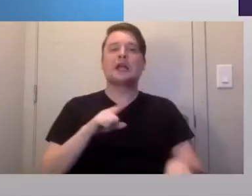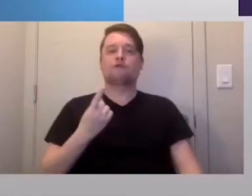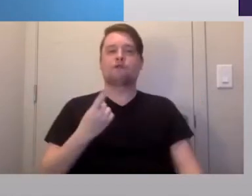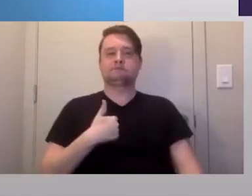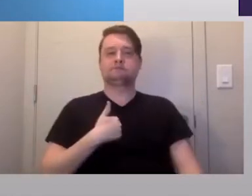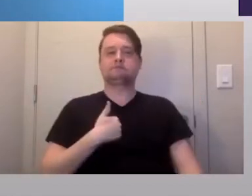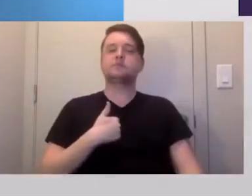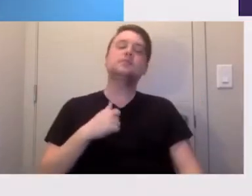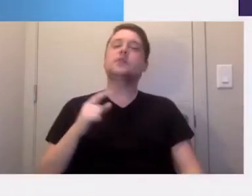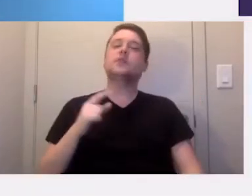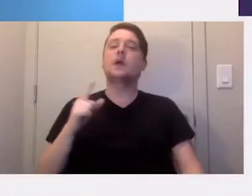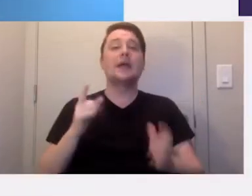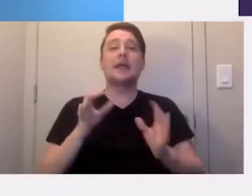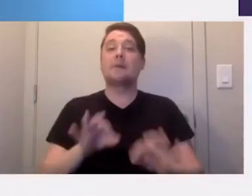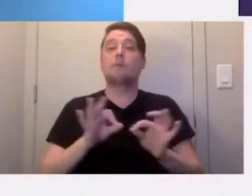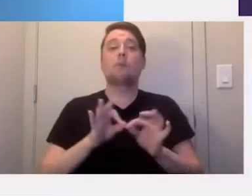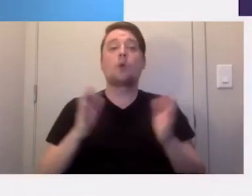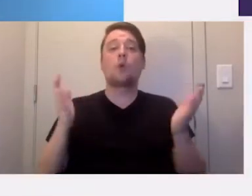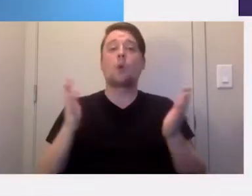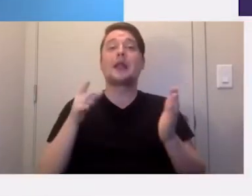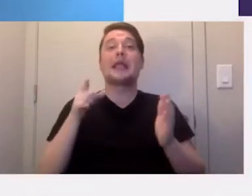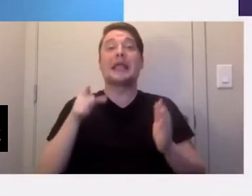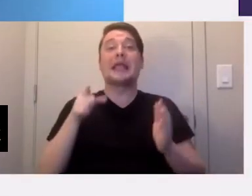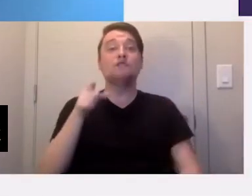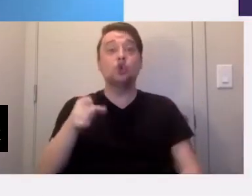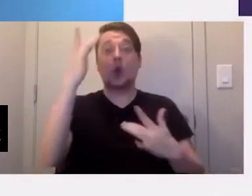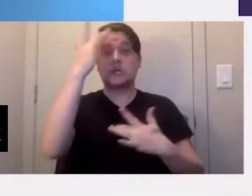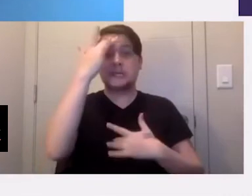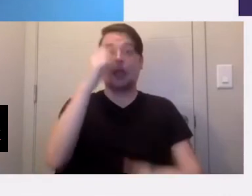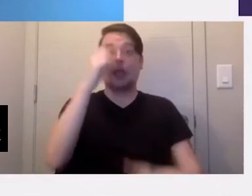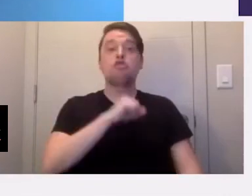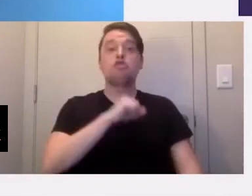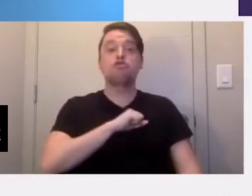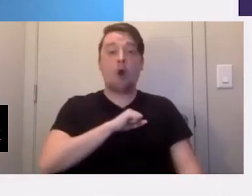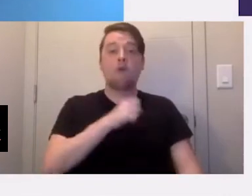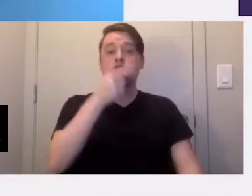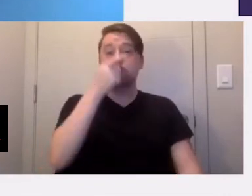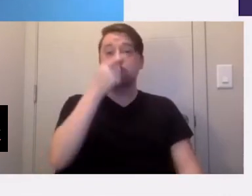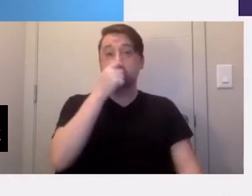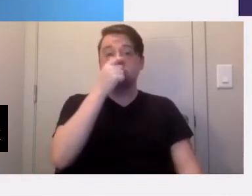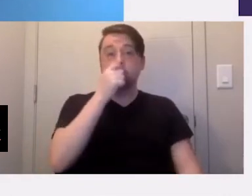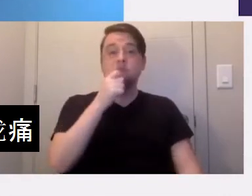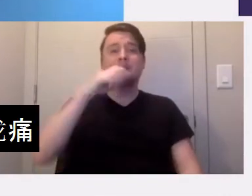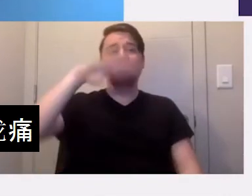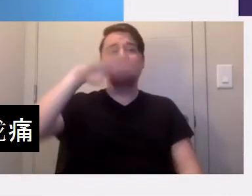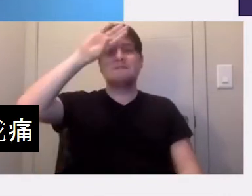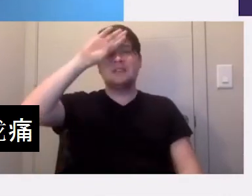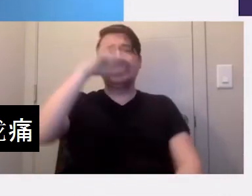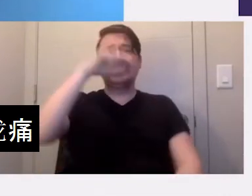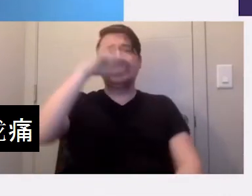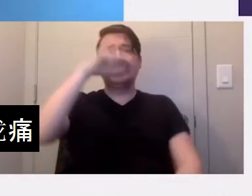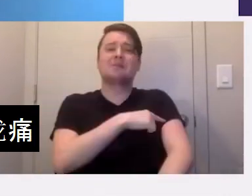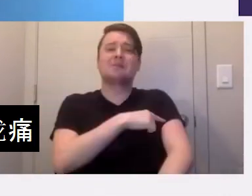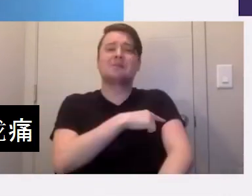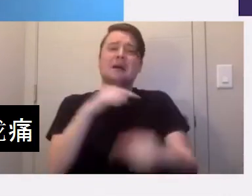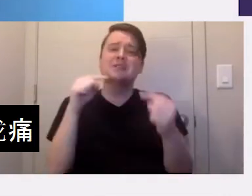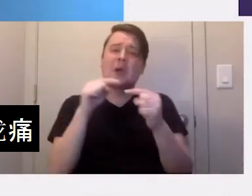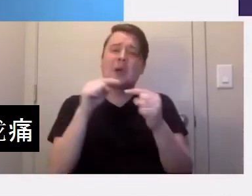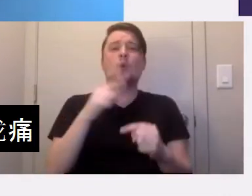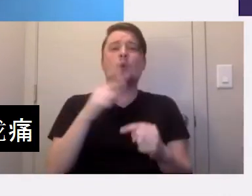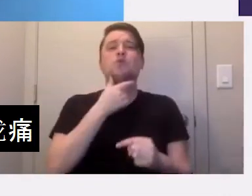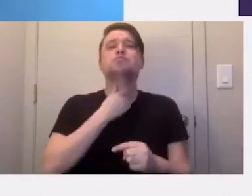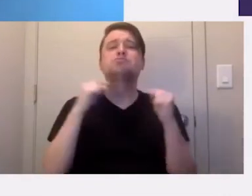important thing is that if you are sick, if you have a cough, a runny nose, fever, muscle aches, even just a sore throat,